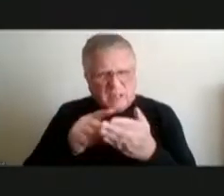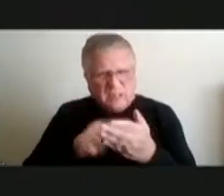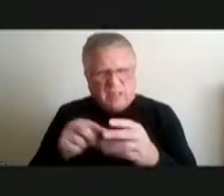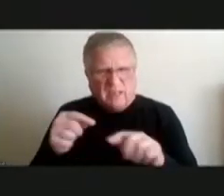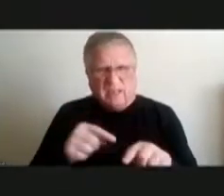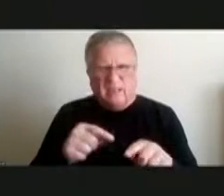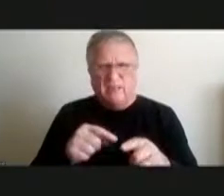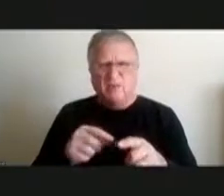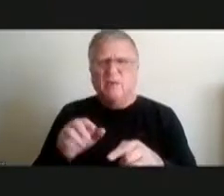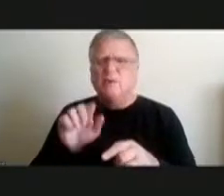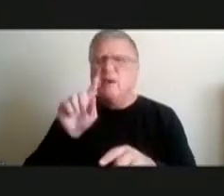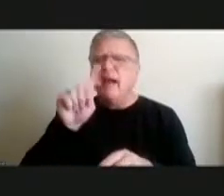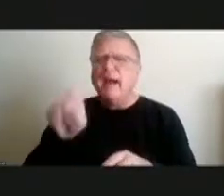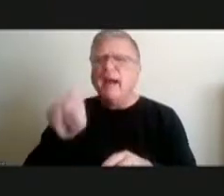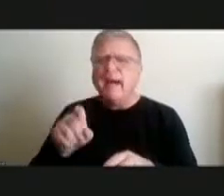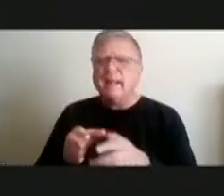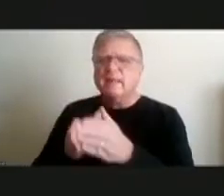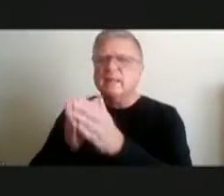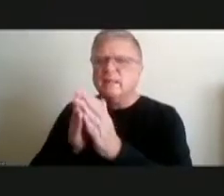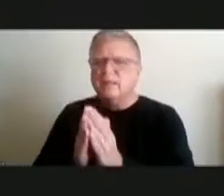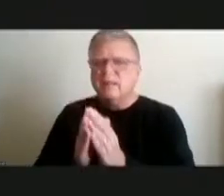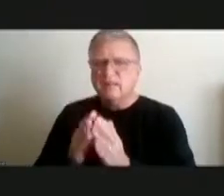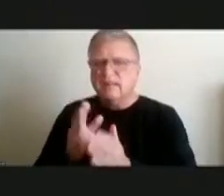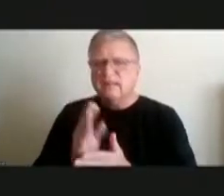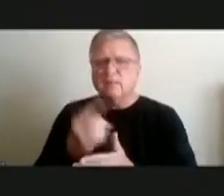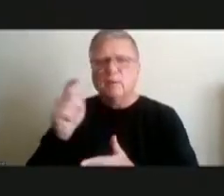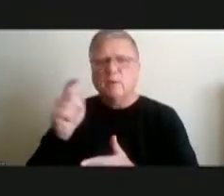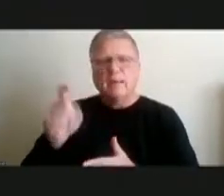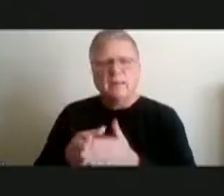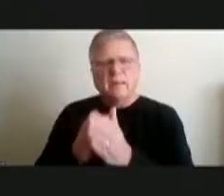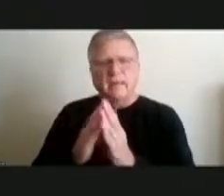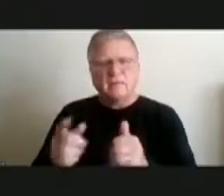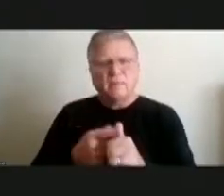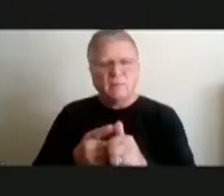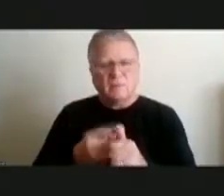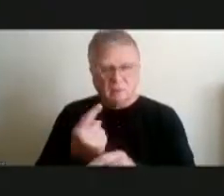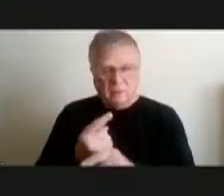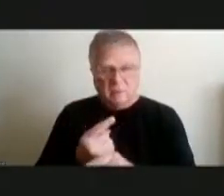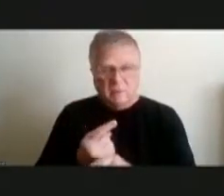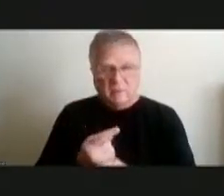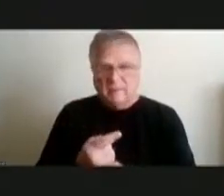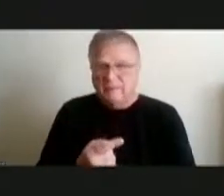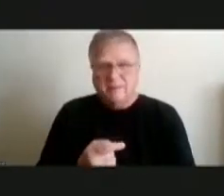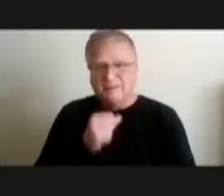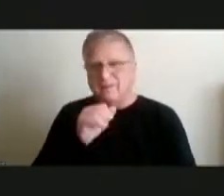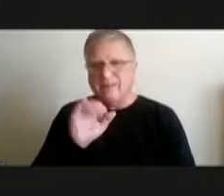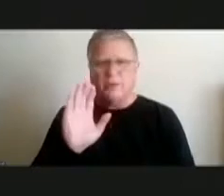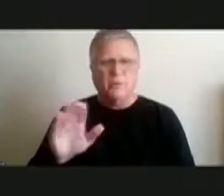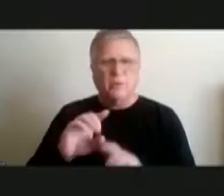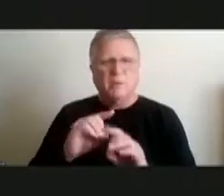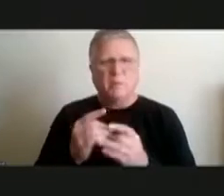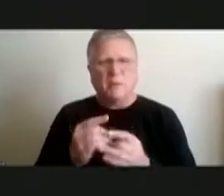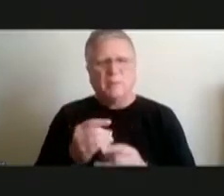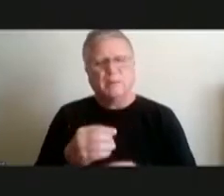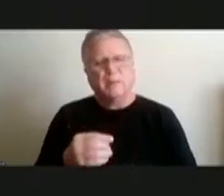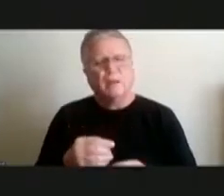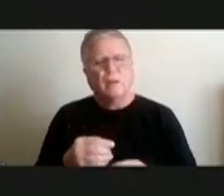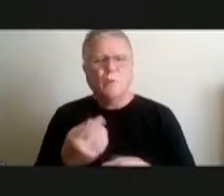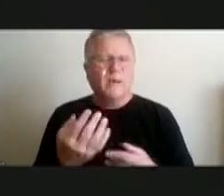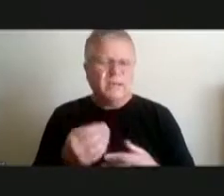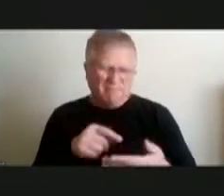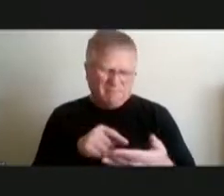somebody asks so it's not like your department's going over and saying well wait a minute this is not quite right